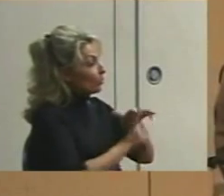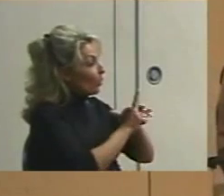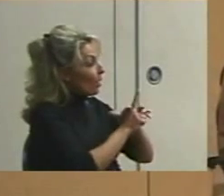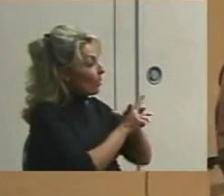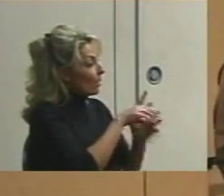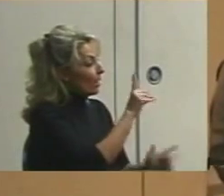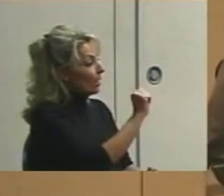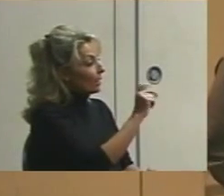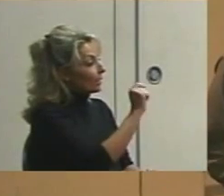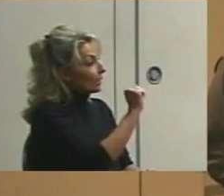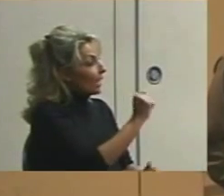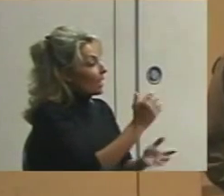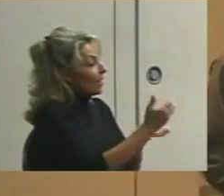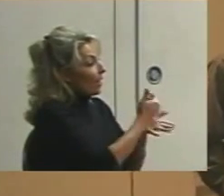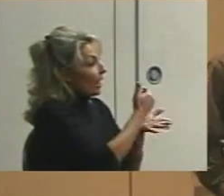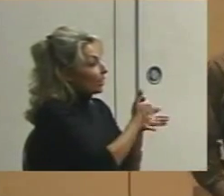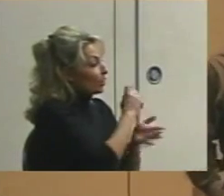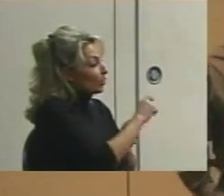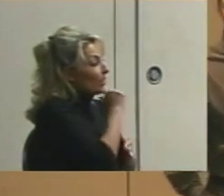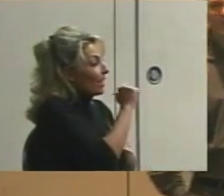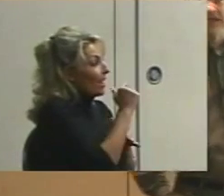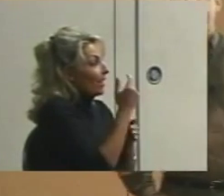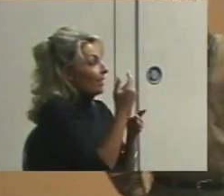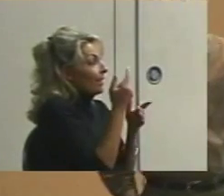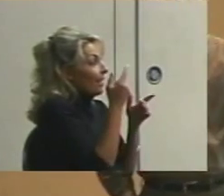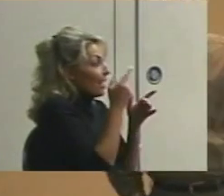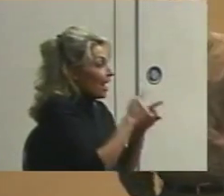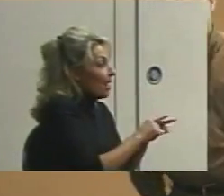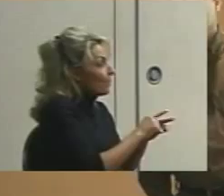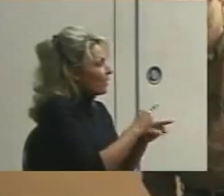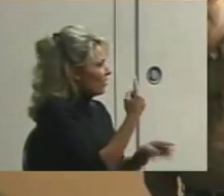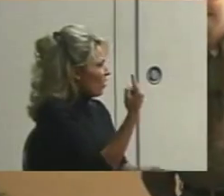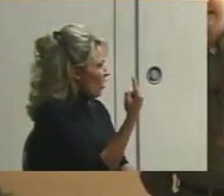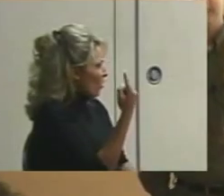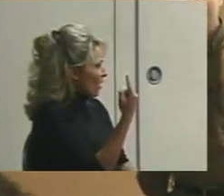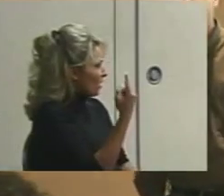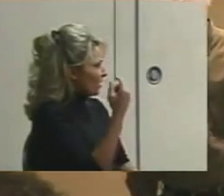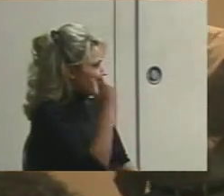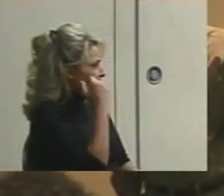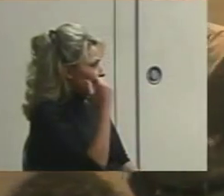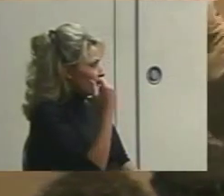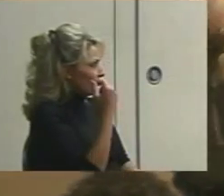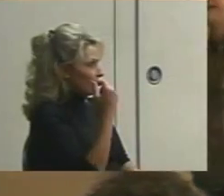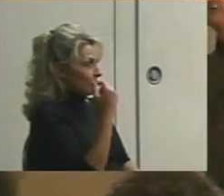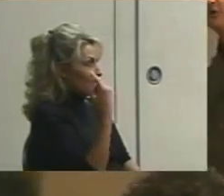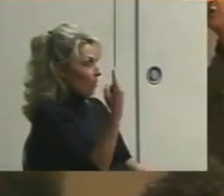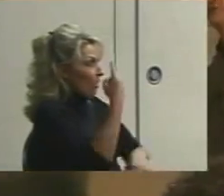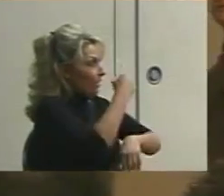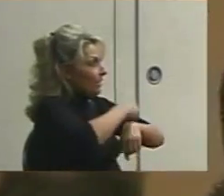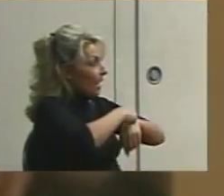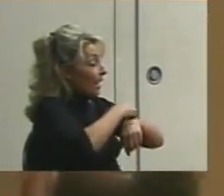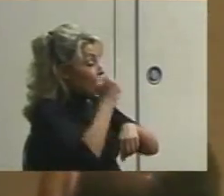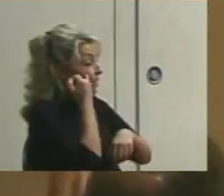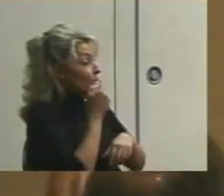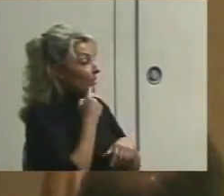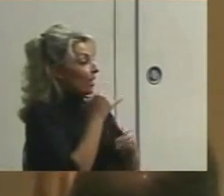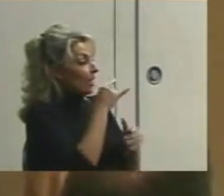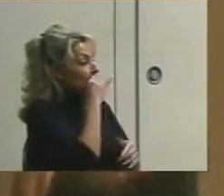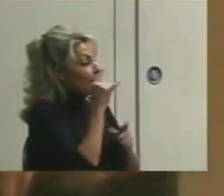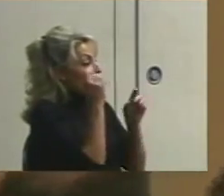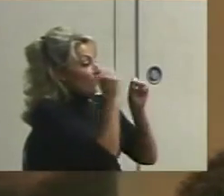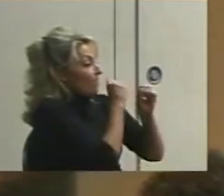collection needn't be something that happens all day everywhere. Now, if you say this kid fights with everyone all over the school,